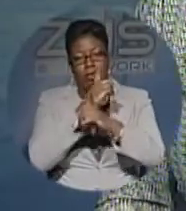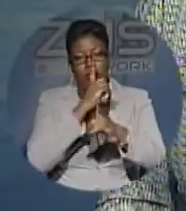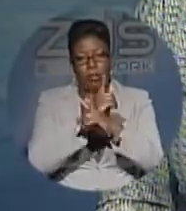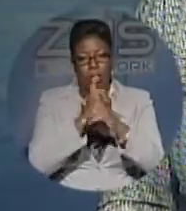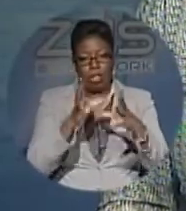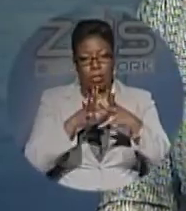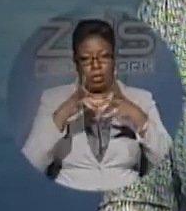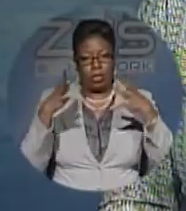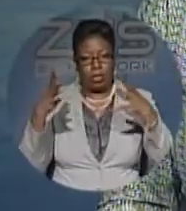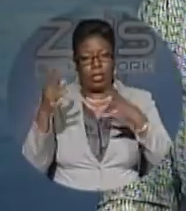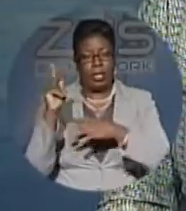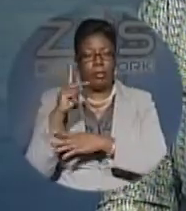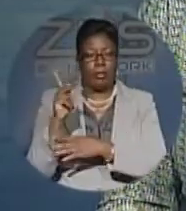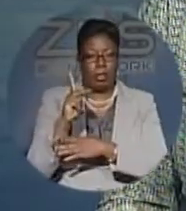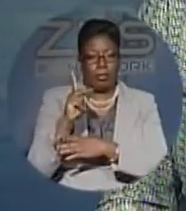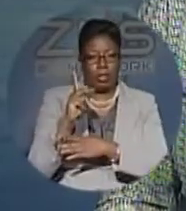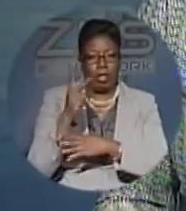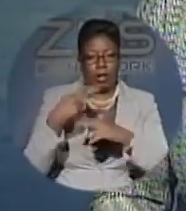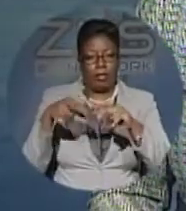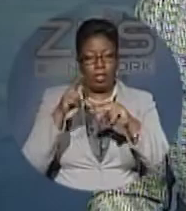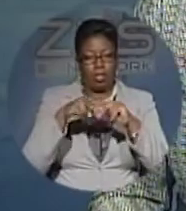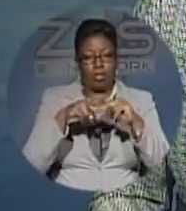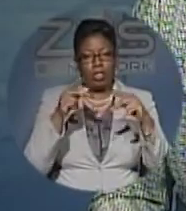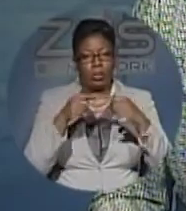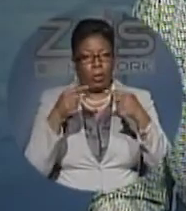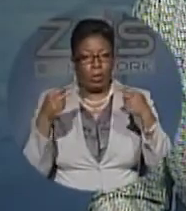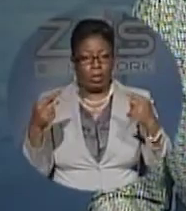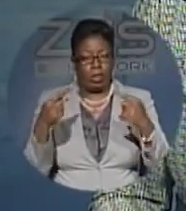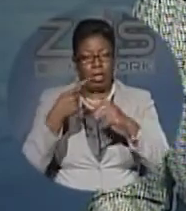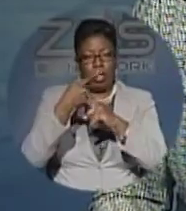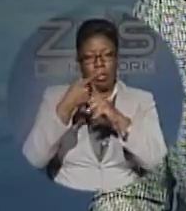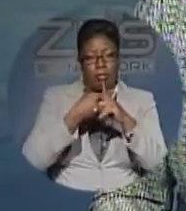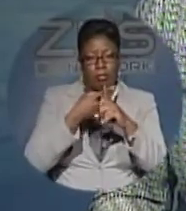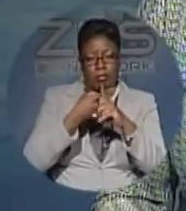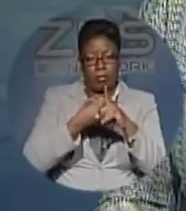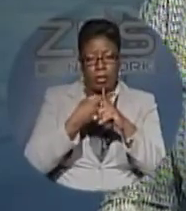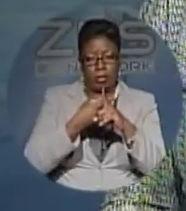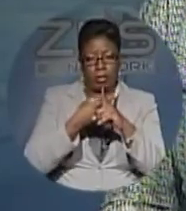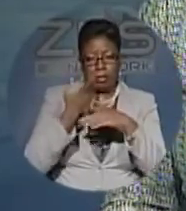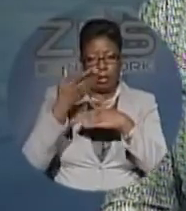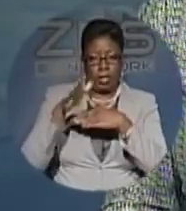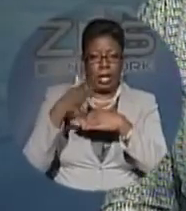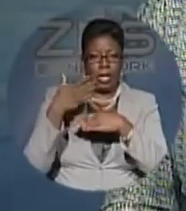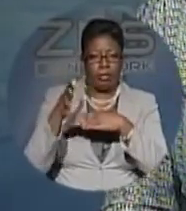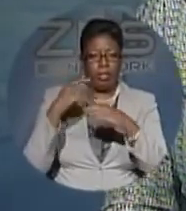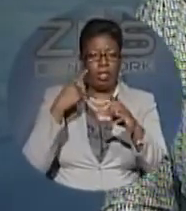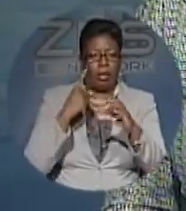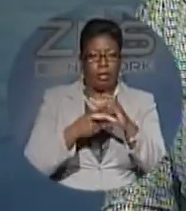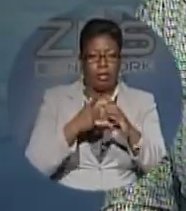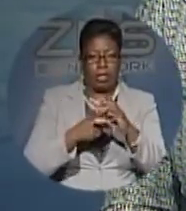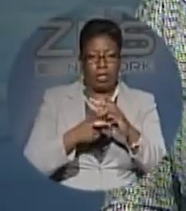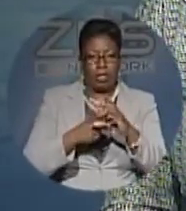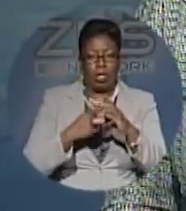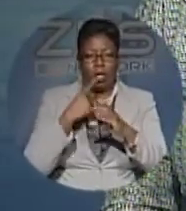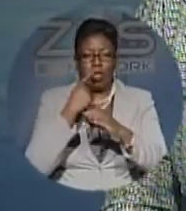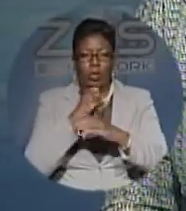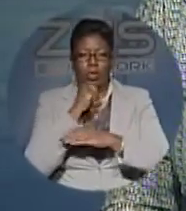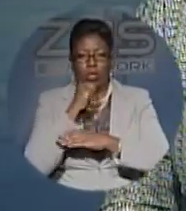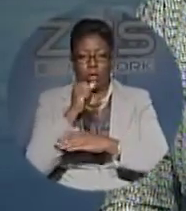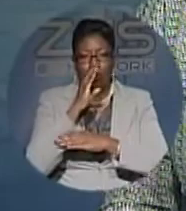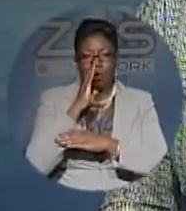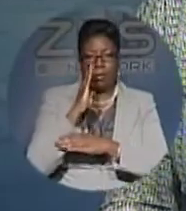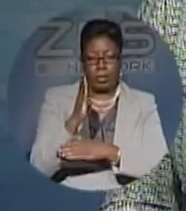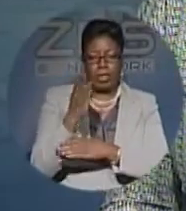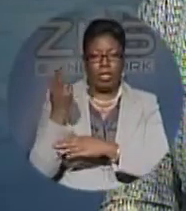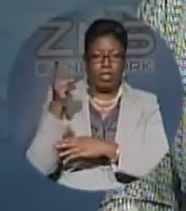against significantly increased odds. After months of speculation, confirmation about incumbents who will not be on the ticket this